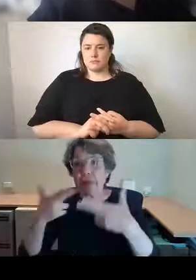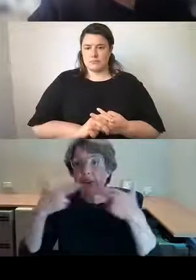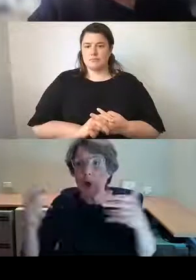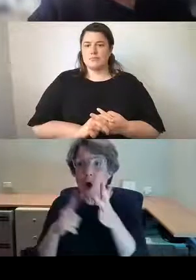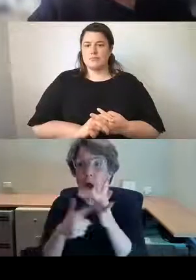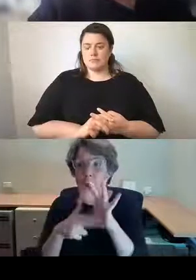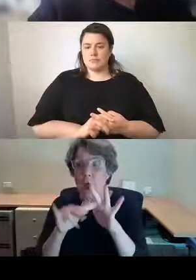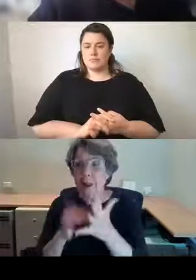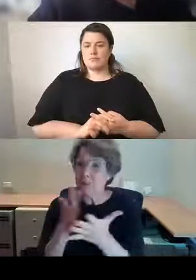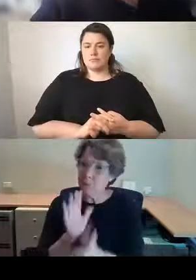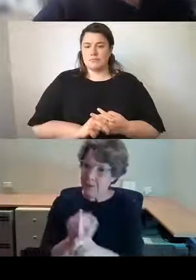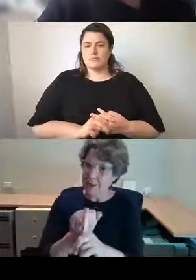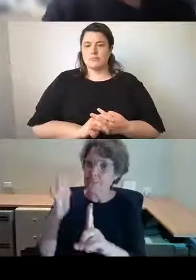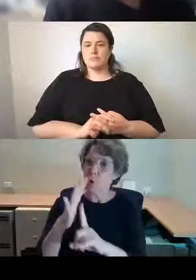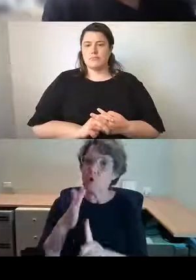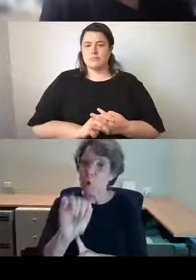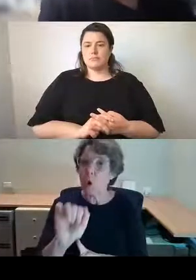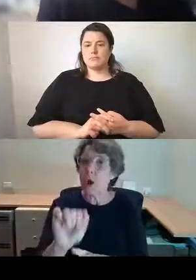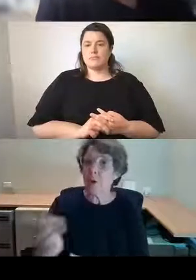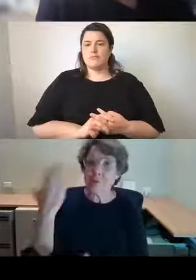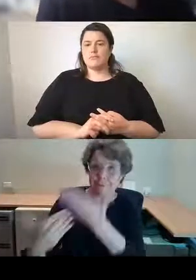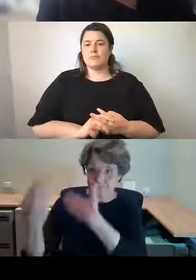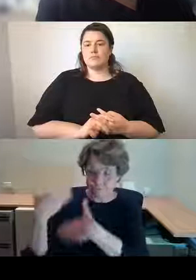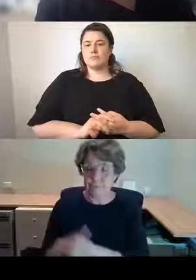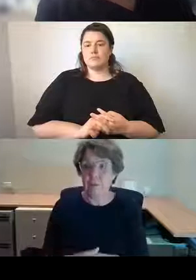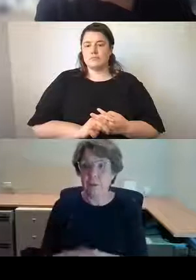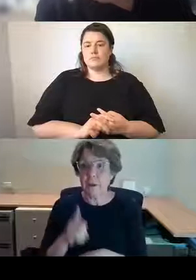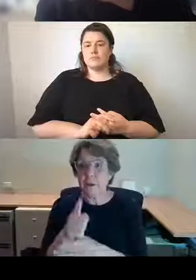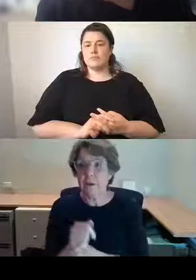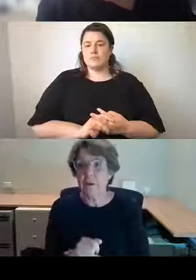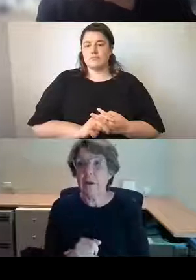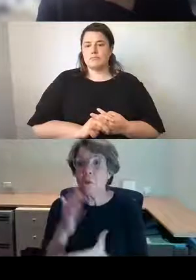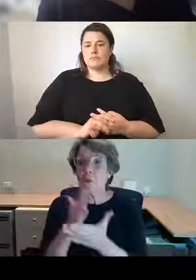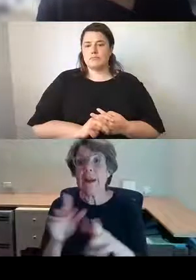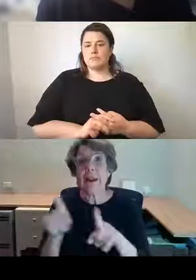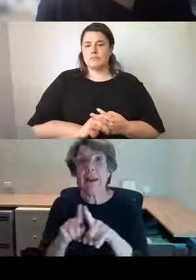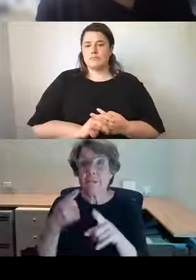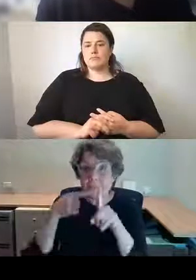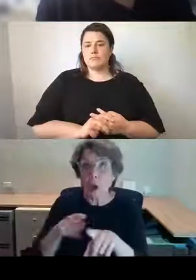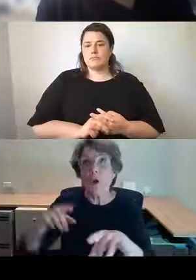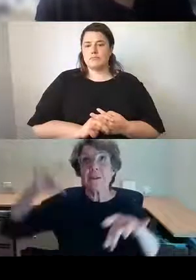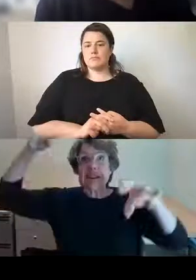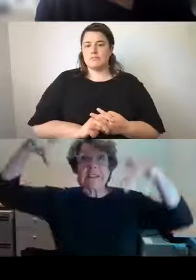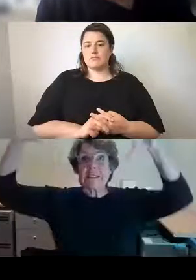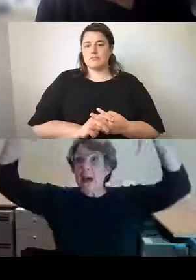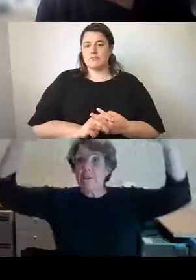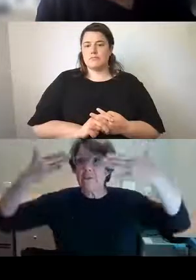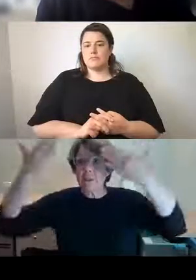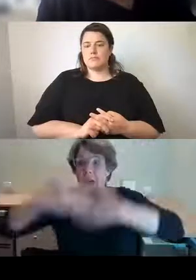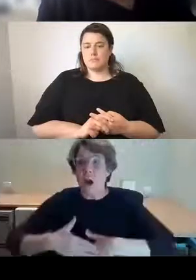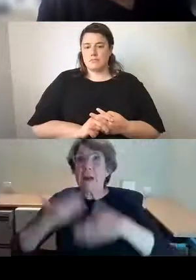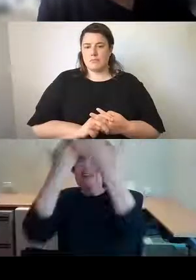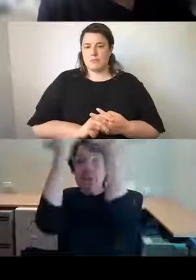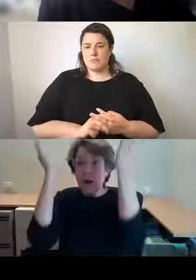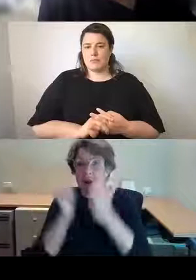her ancestors. She was inspired to do this by the stars of the night sky, and she incorporated